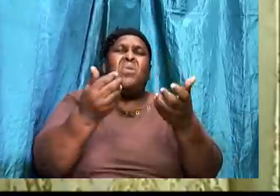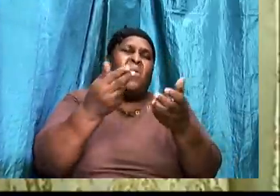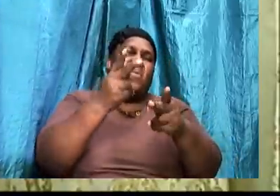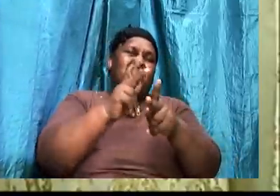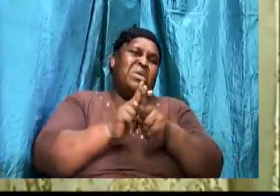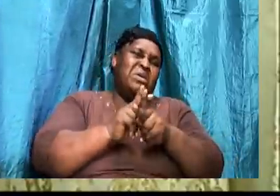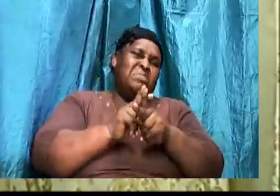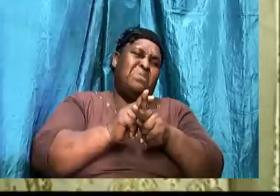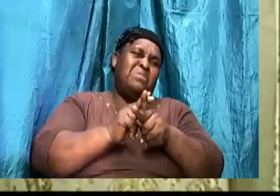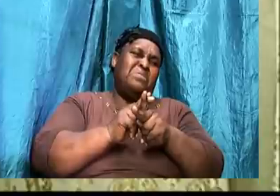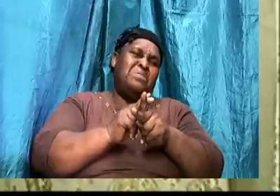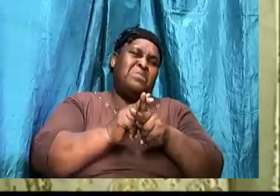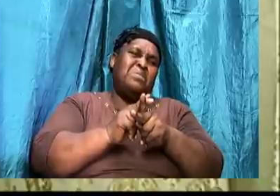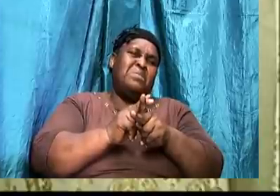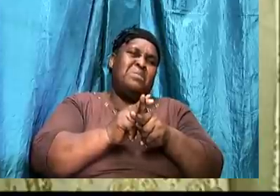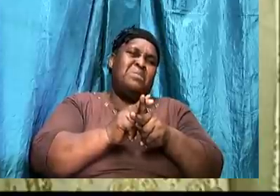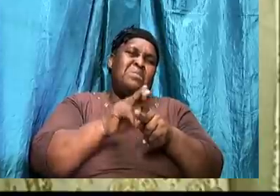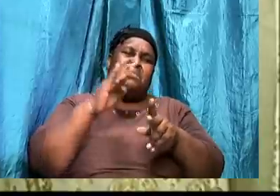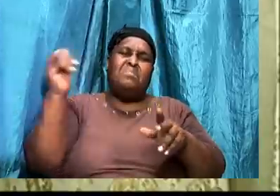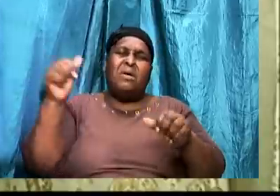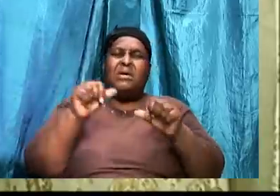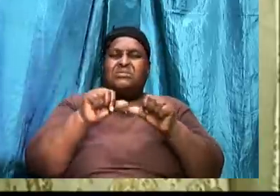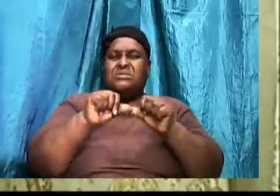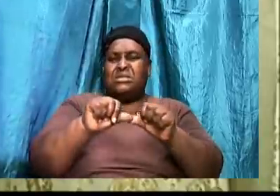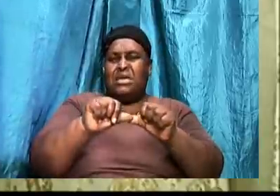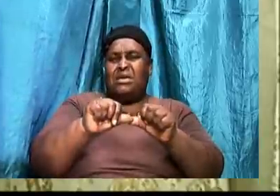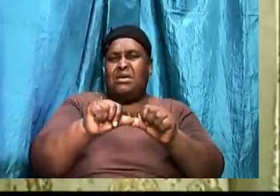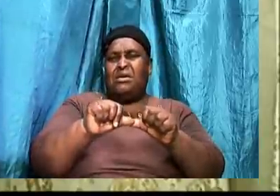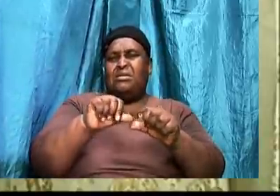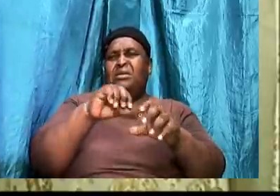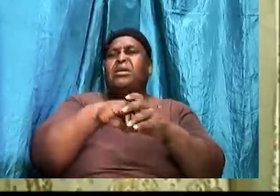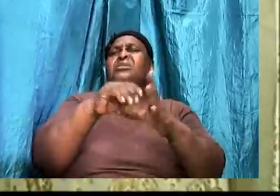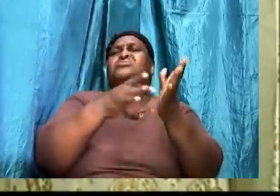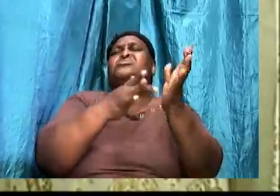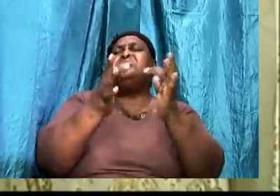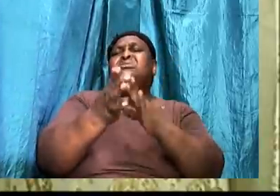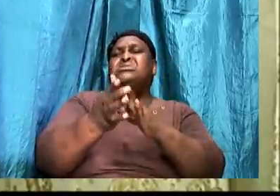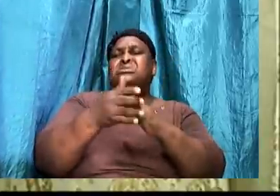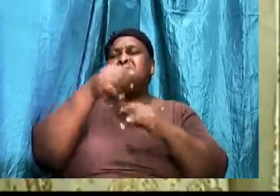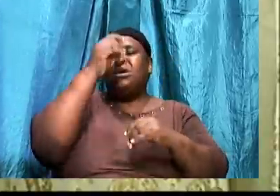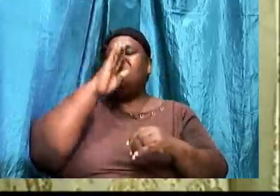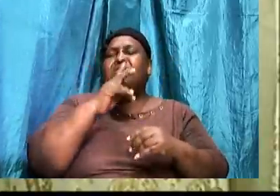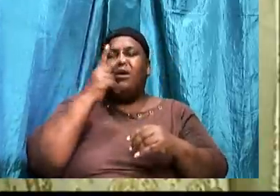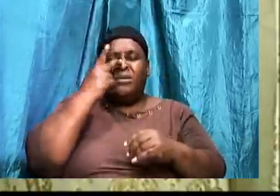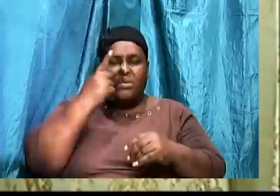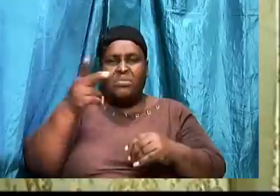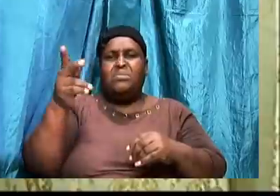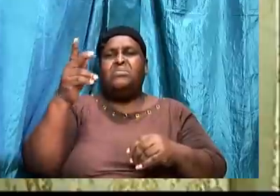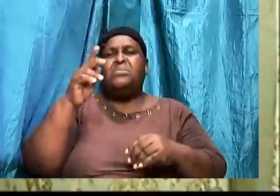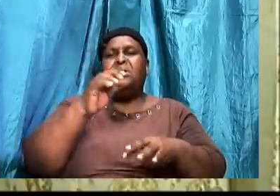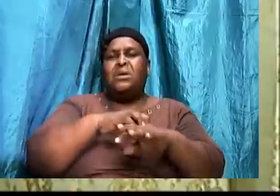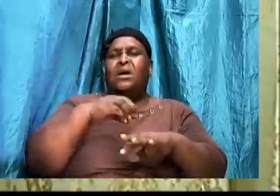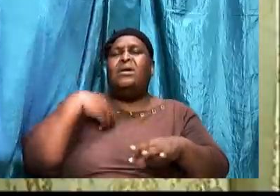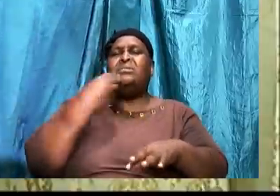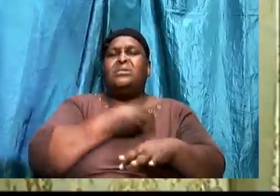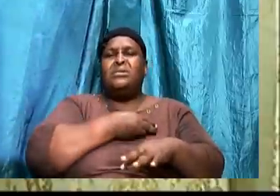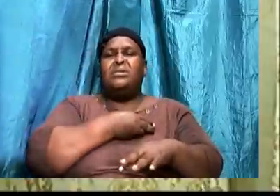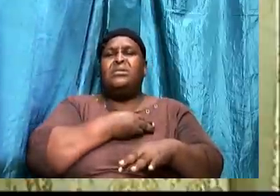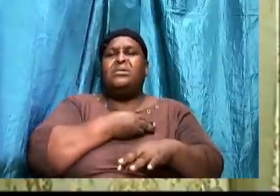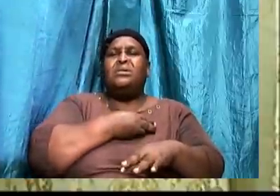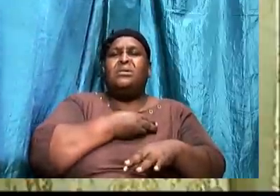By remaining in Christ. When you remain in Christ. And God looks at you. He will see the righteousness